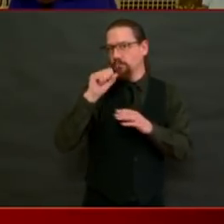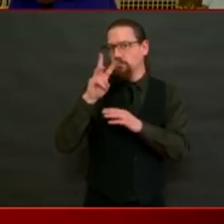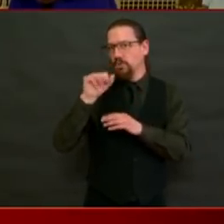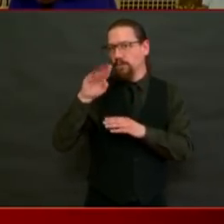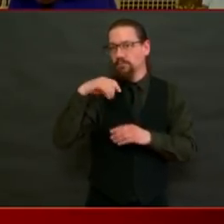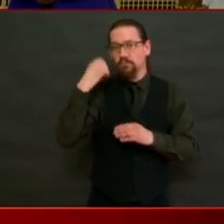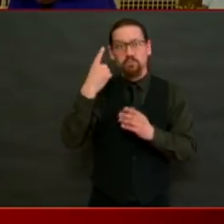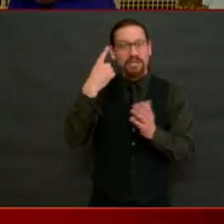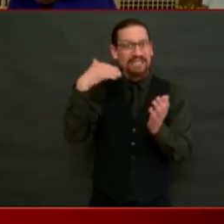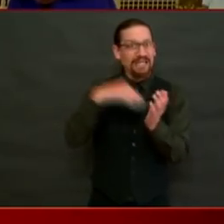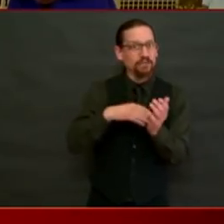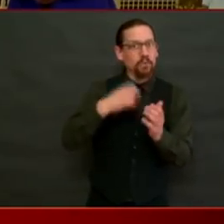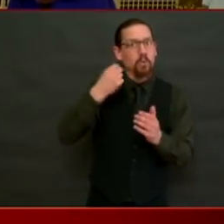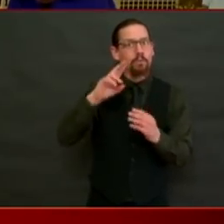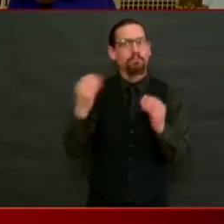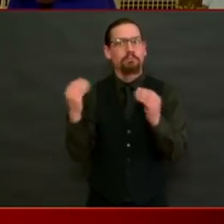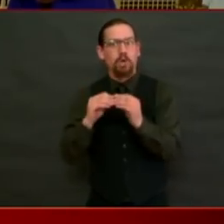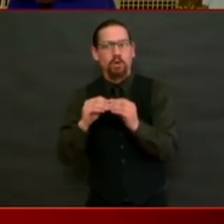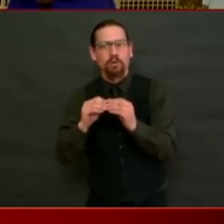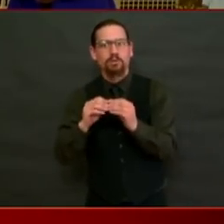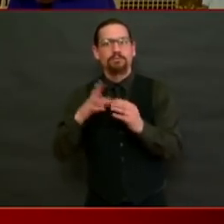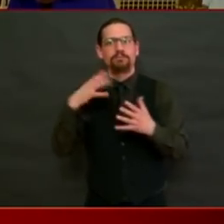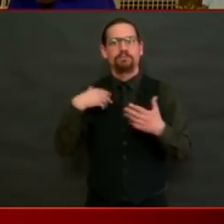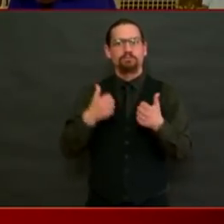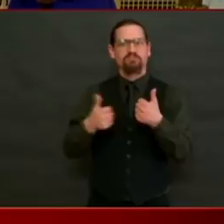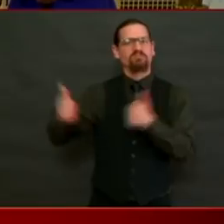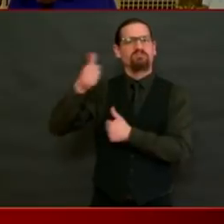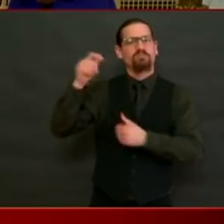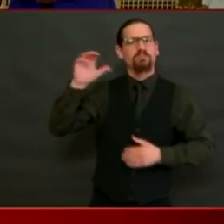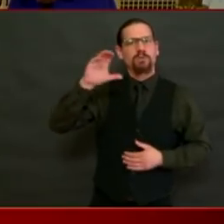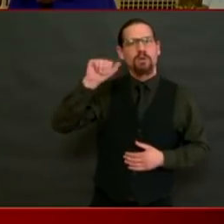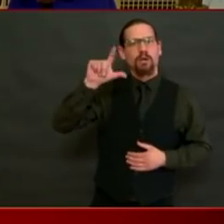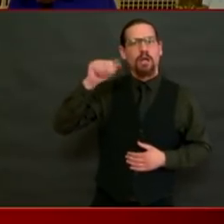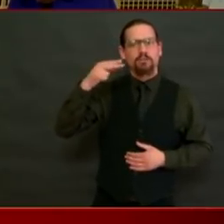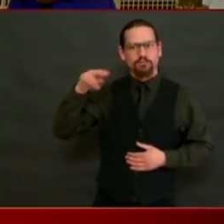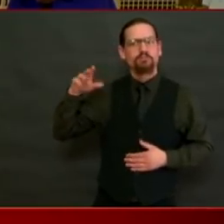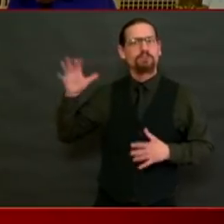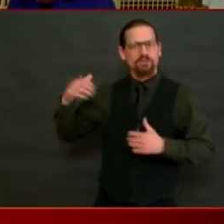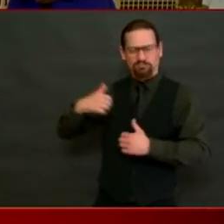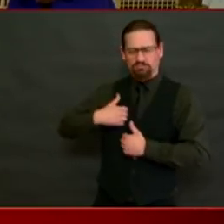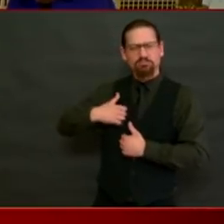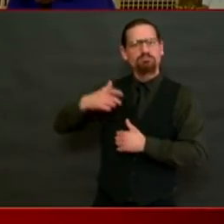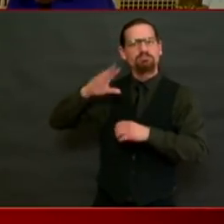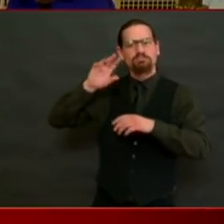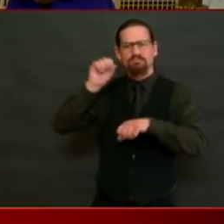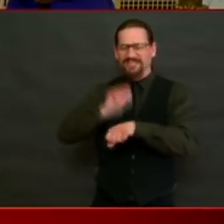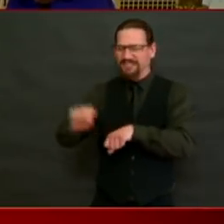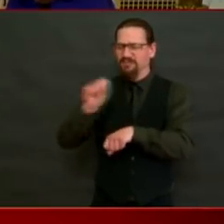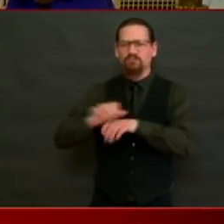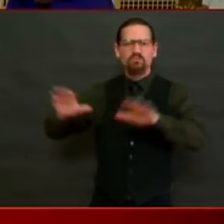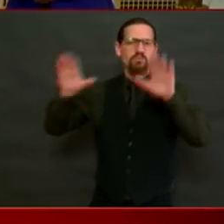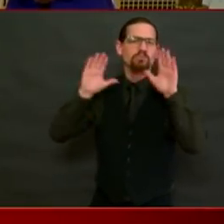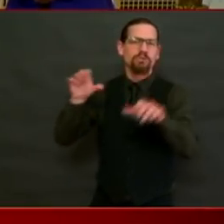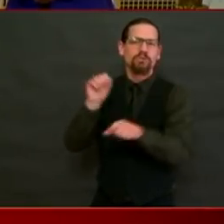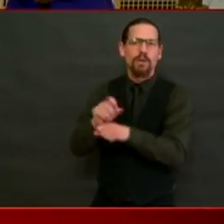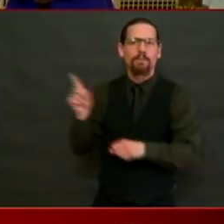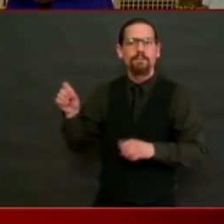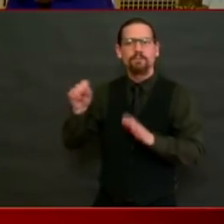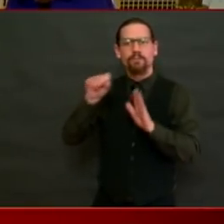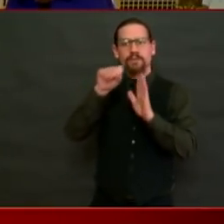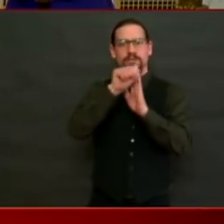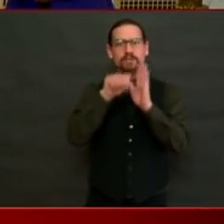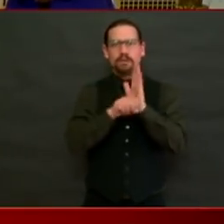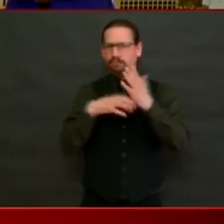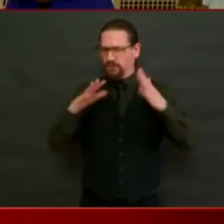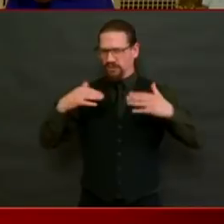General Callahan and his team has done a fantastic job. We have multiple sites around the state where you can get swabbed at a drive